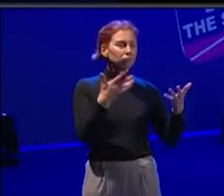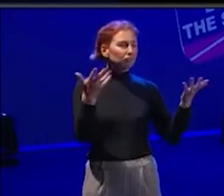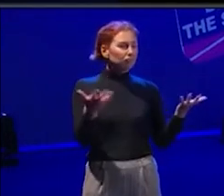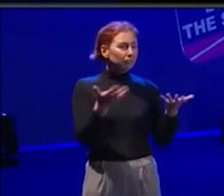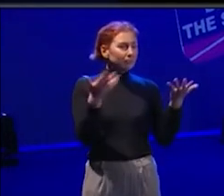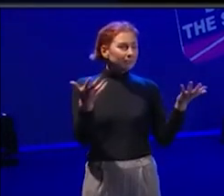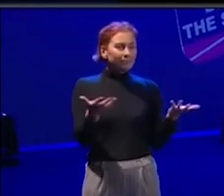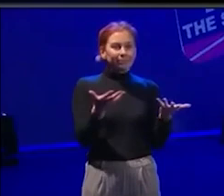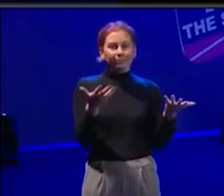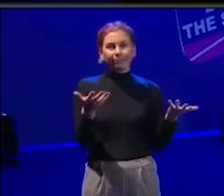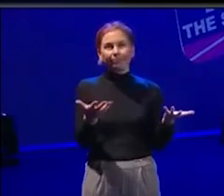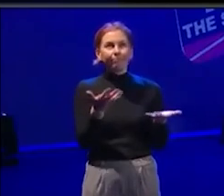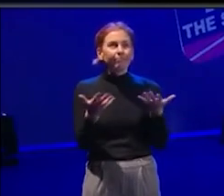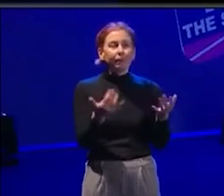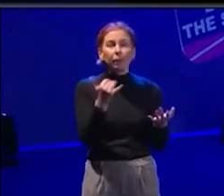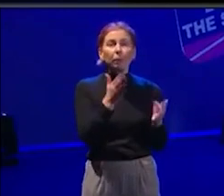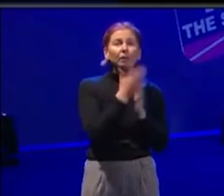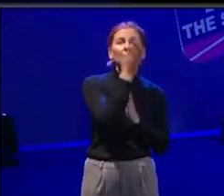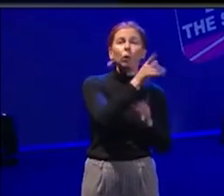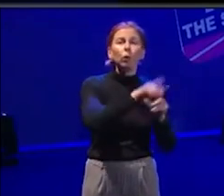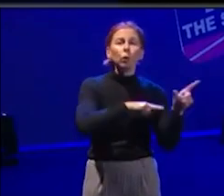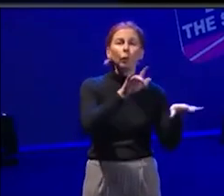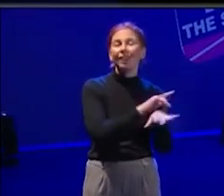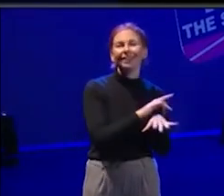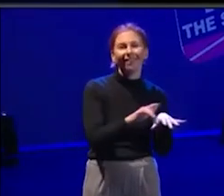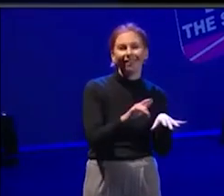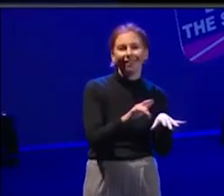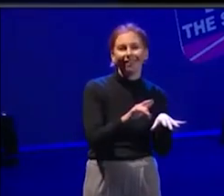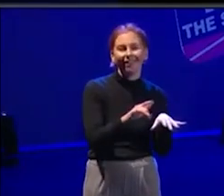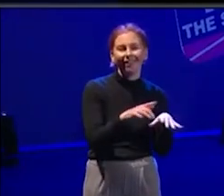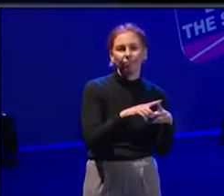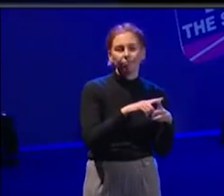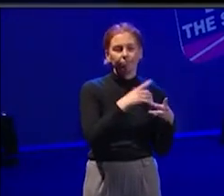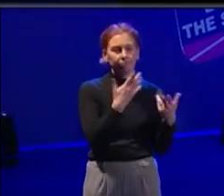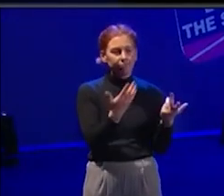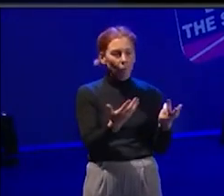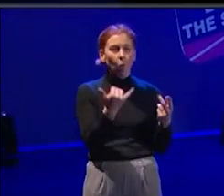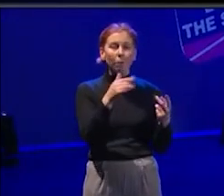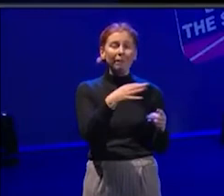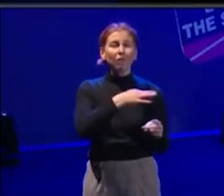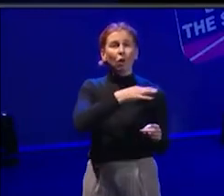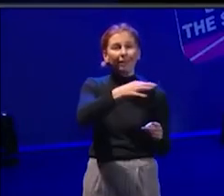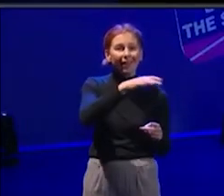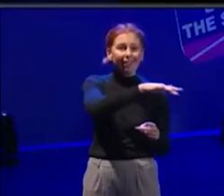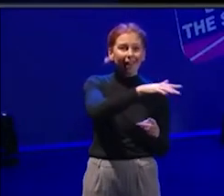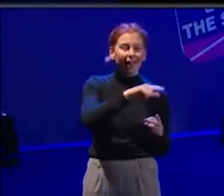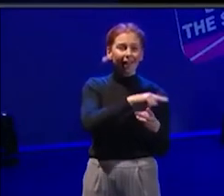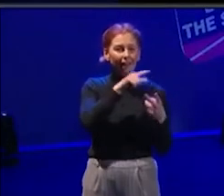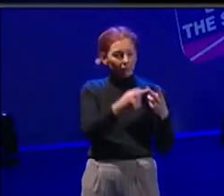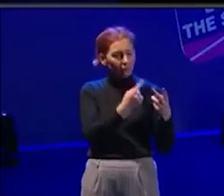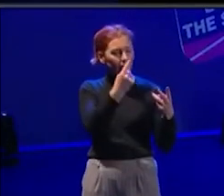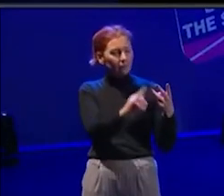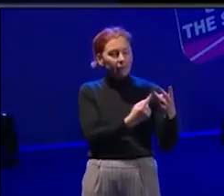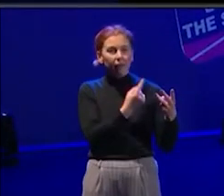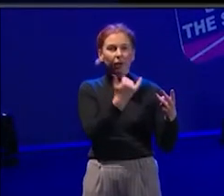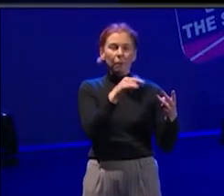you know, the youth theatre that you were part of, and you might then start doing some volunteering there, and then that then might